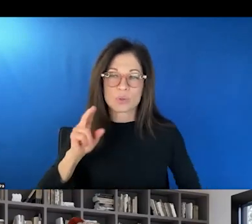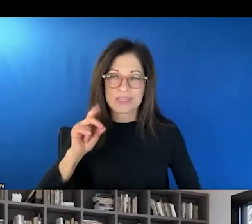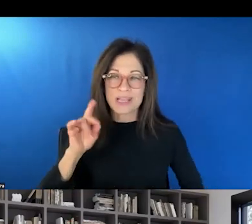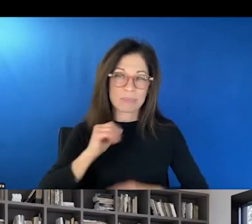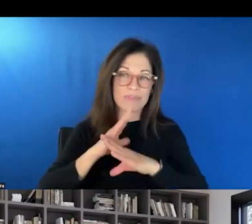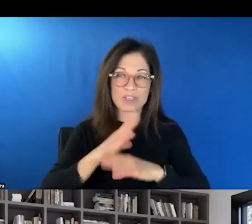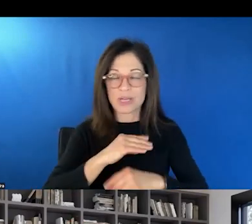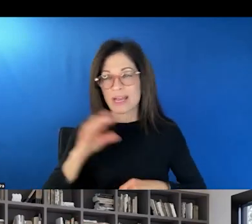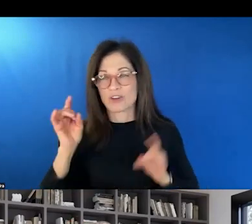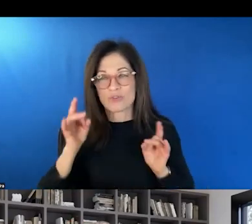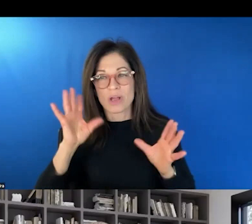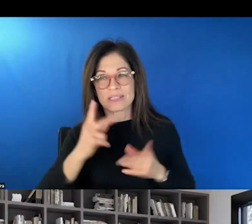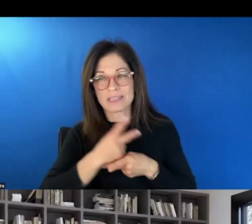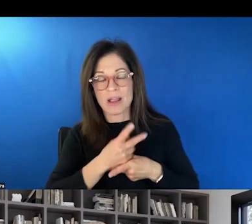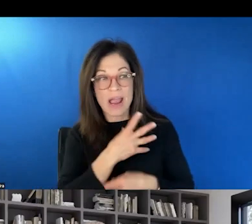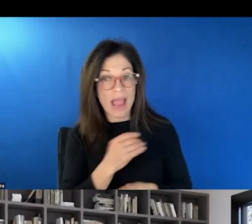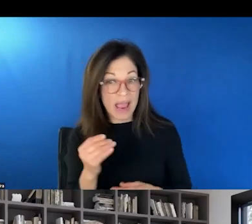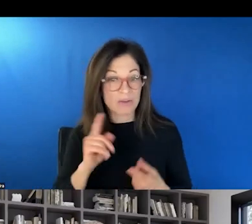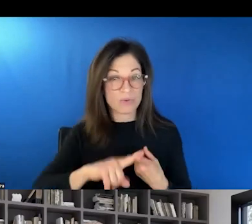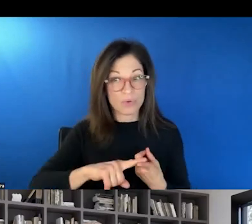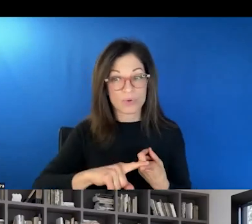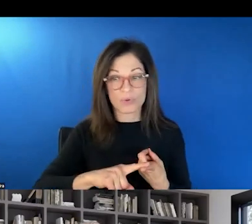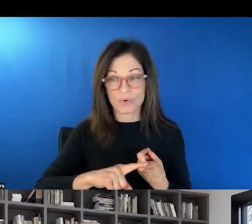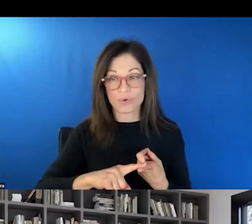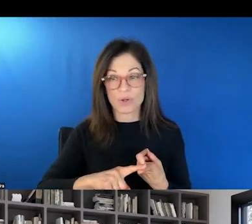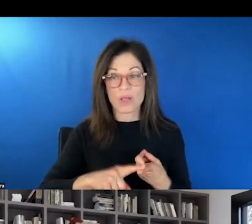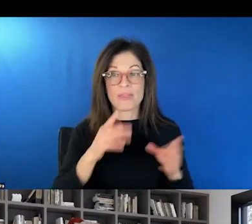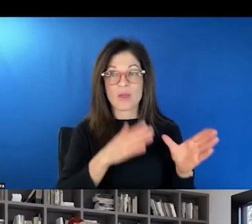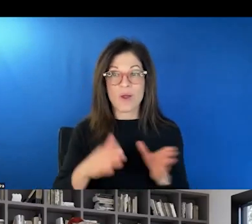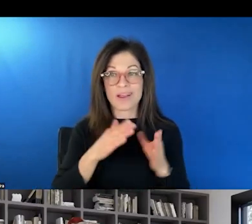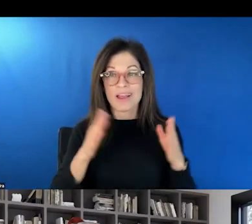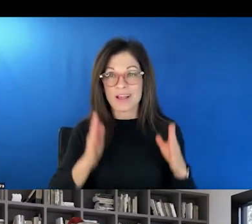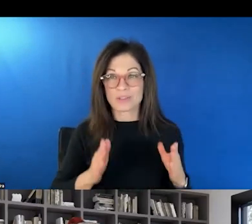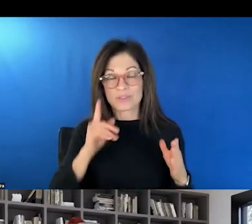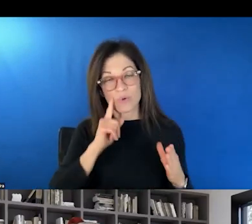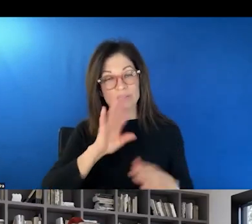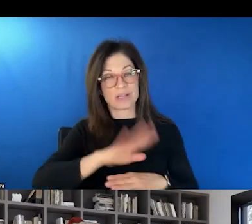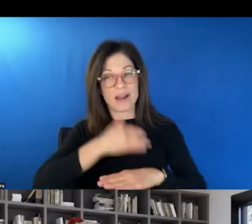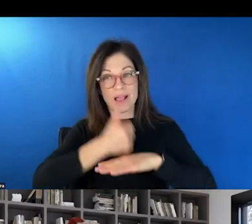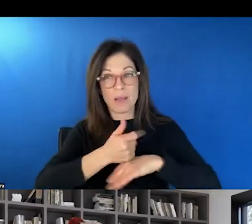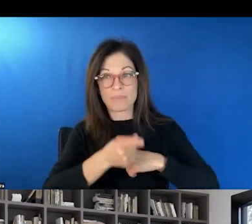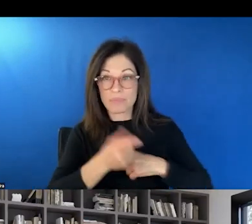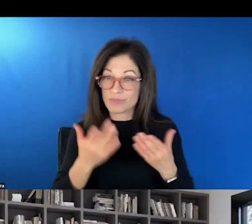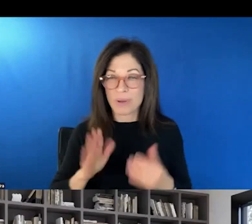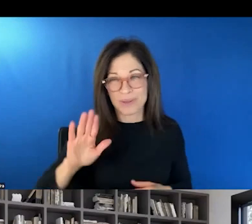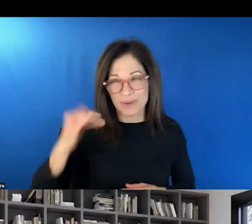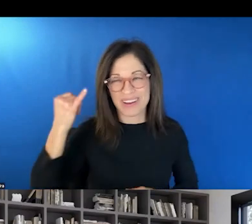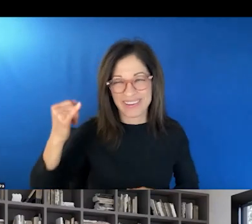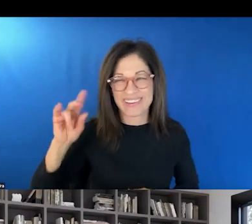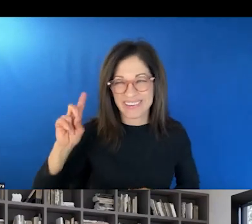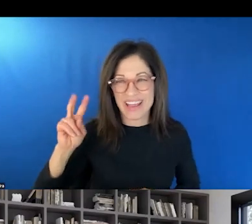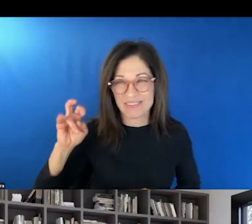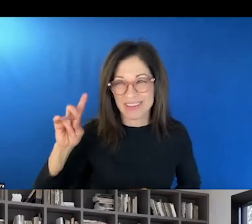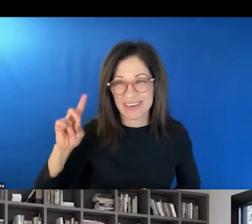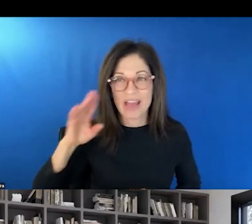as well as to, um, the organizers for setting this up. This was probably your idea, David. I know you